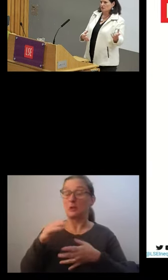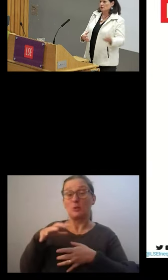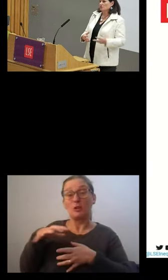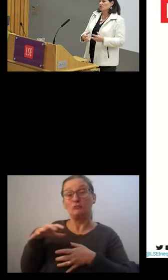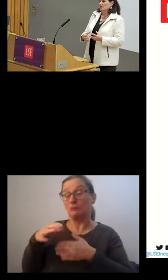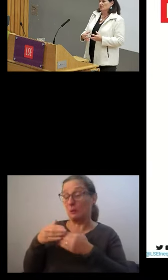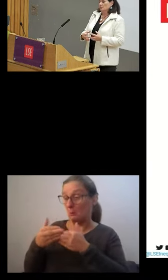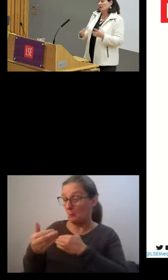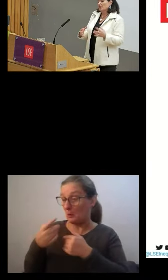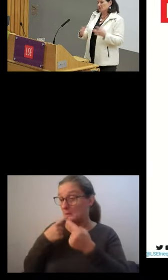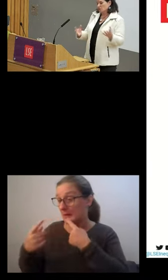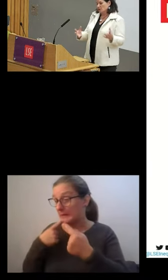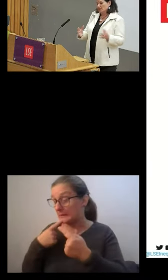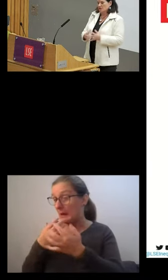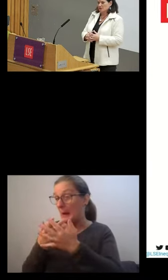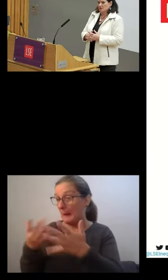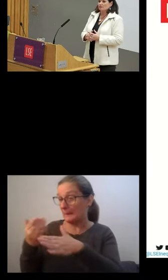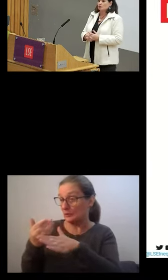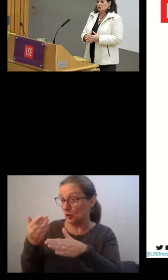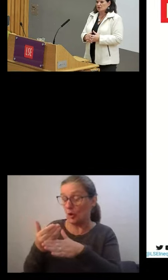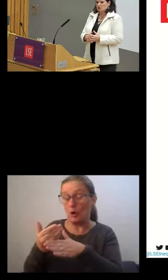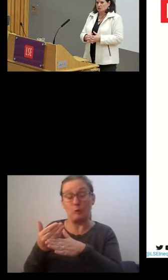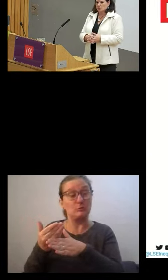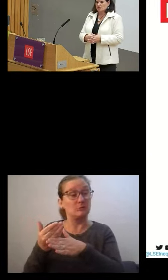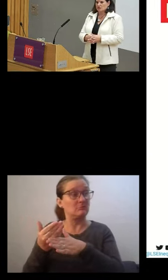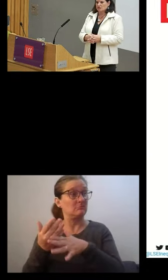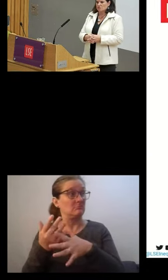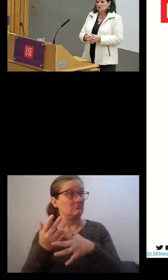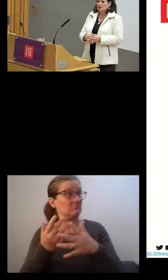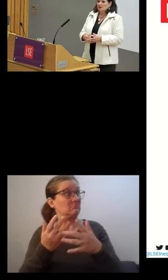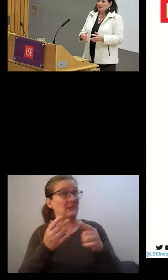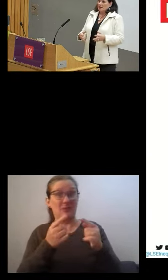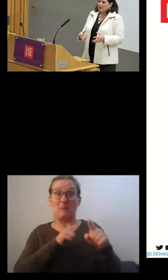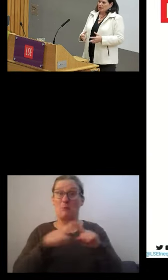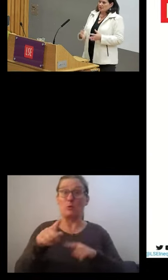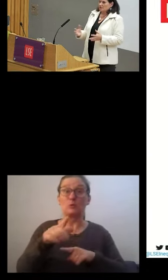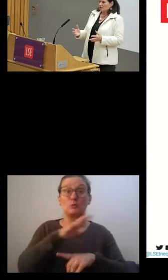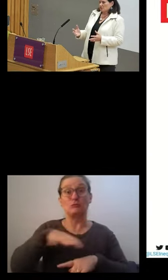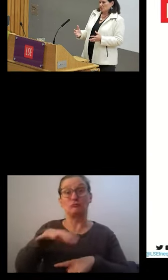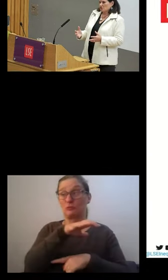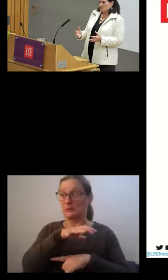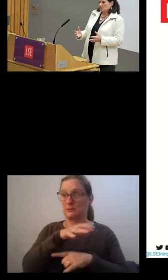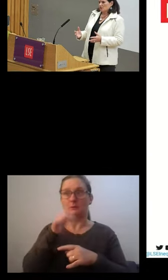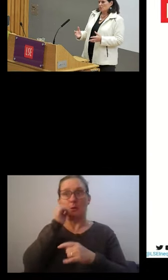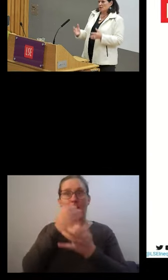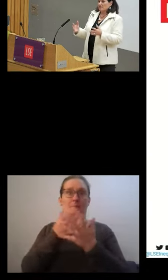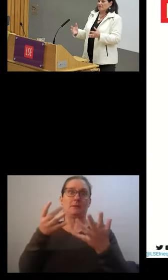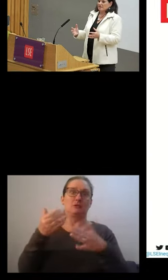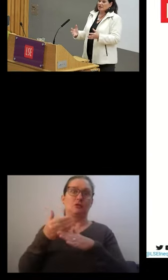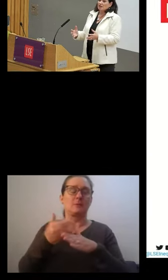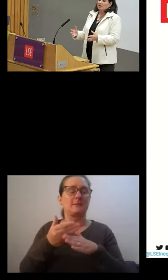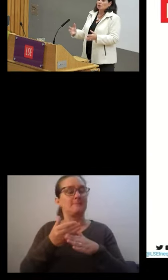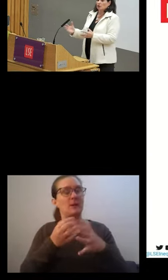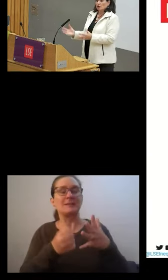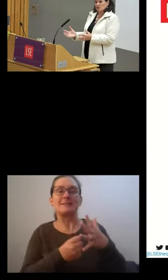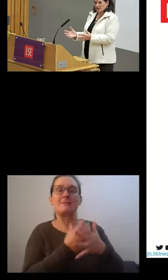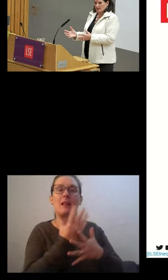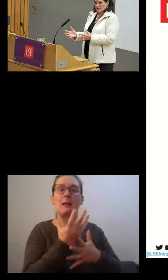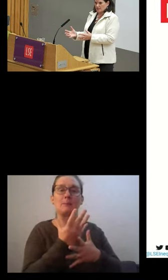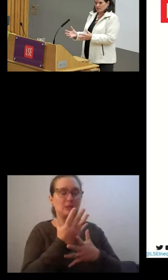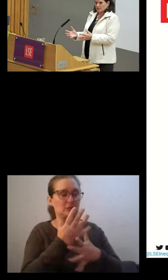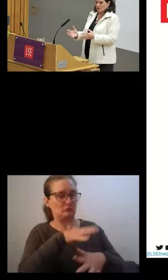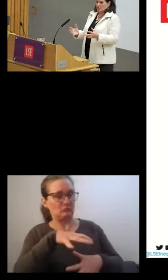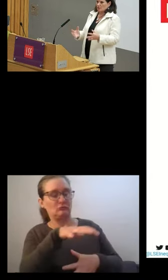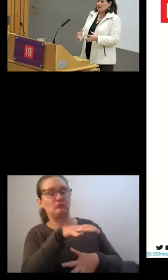quantity of jobs. Well, actually in all countries, we have more data on the quantity of jobs. And in developing countries, for example, we have very little beyond